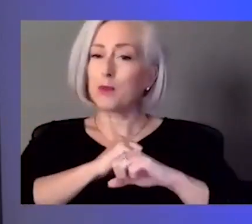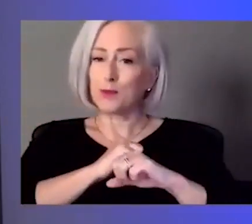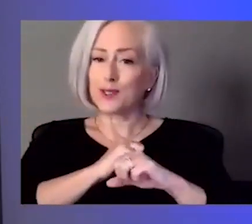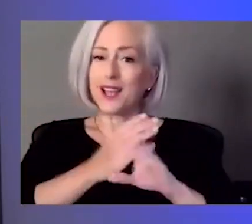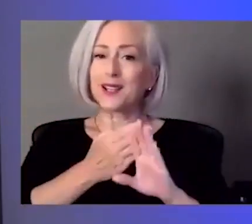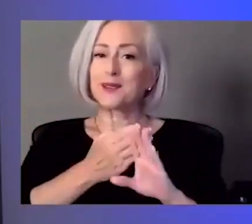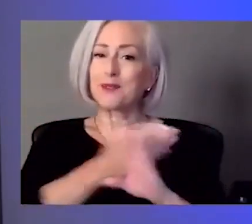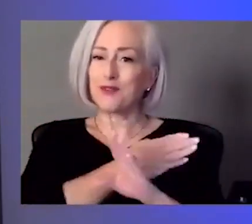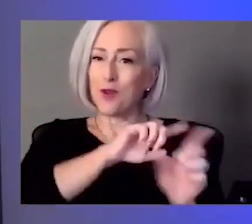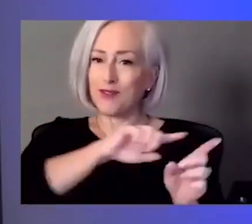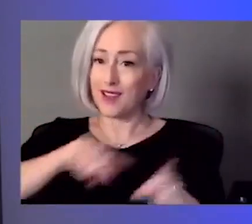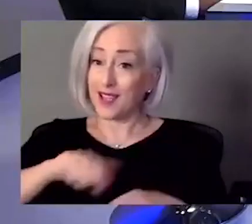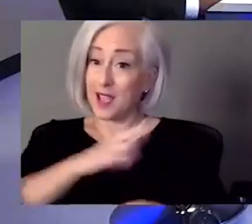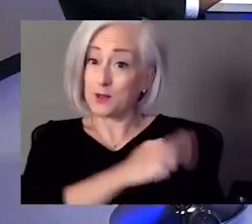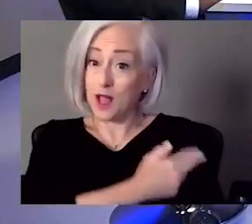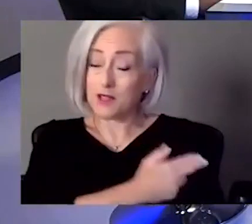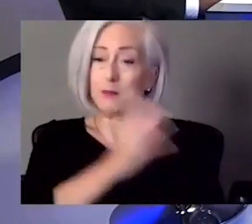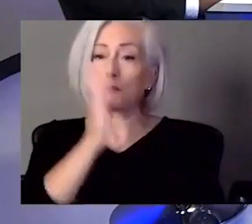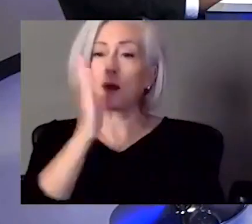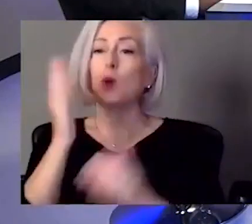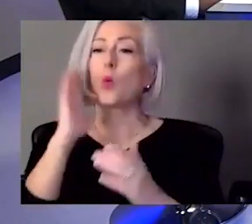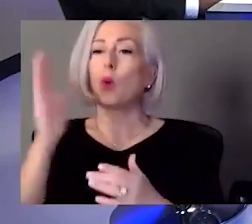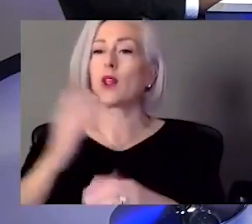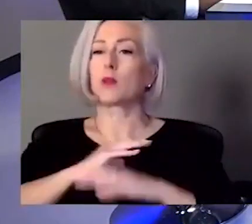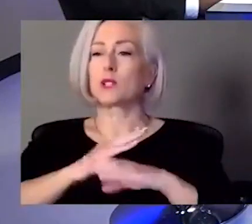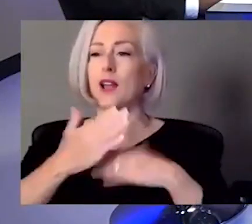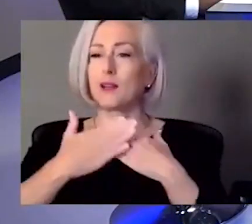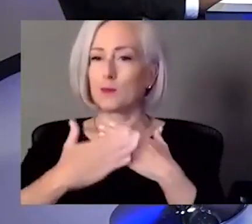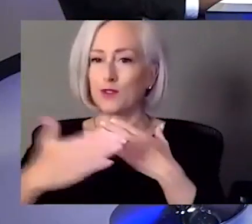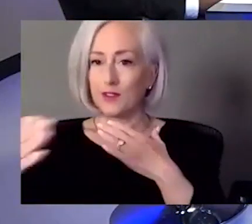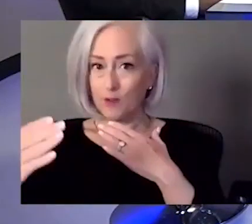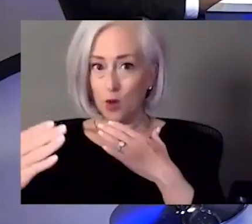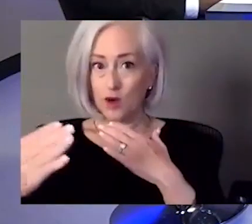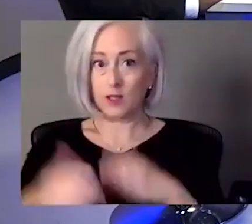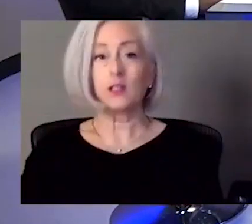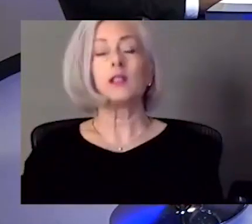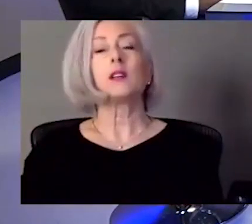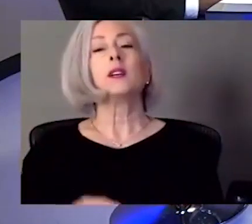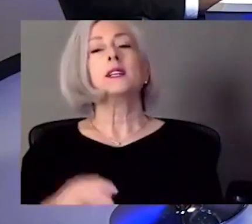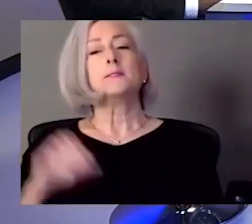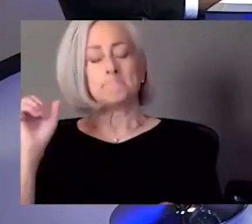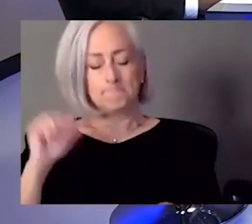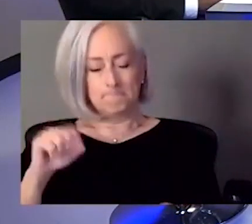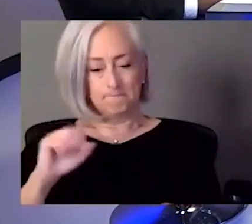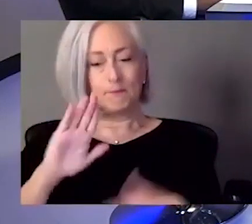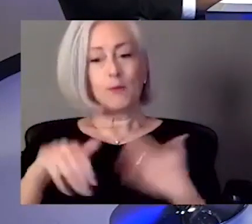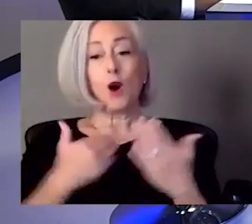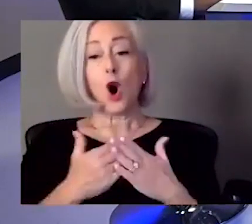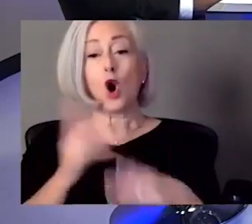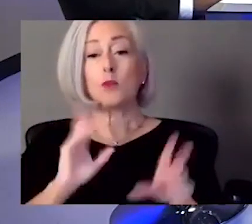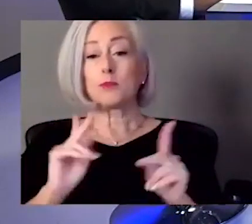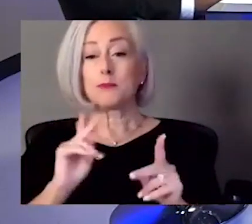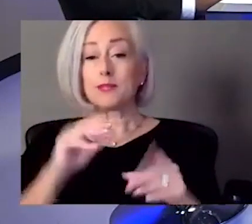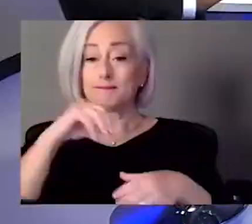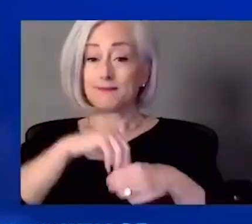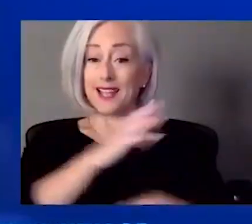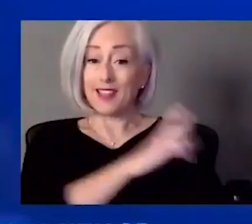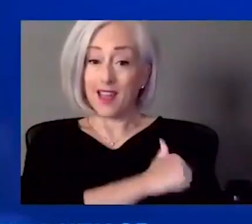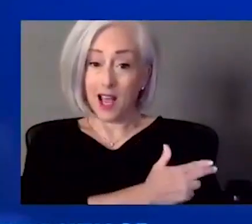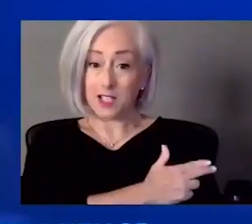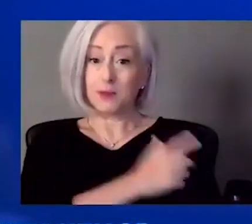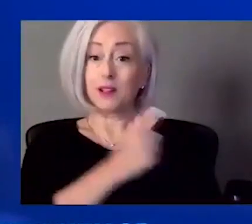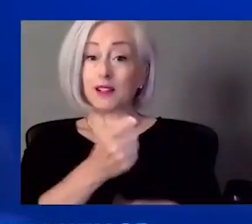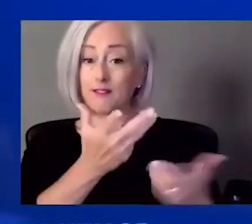should moving forward. And we are vaccinating our hospitalized patients when we're able to. And like, just like you said, you know, one of those is active